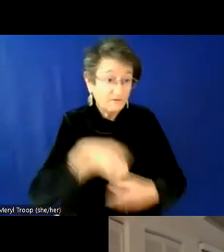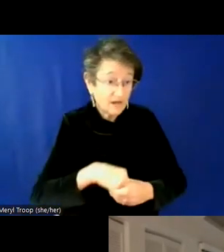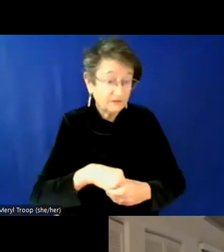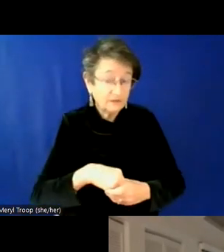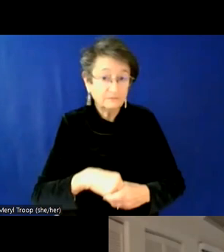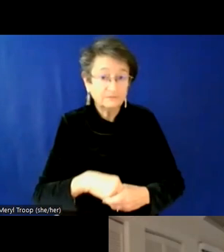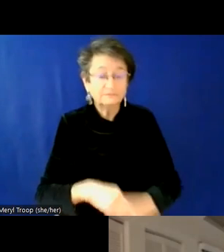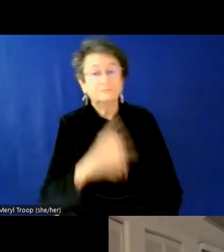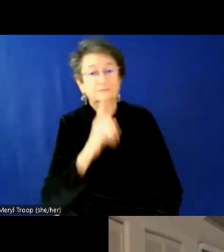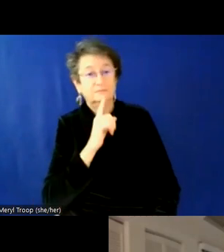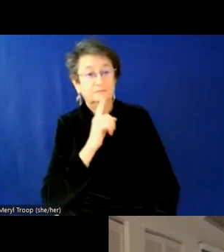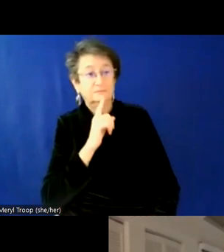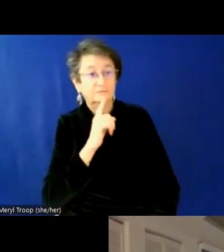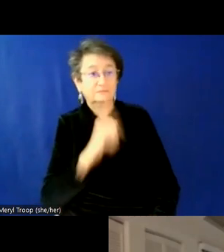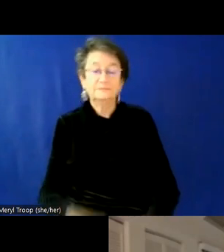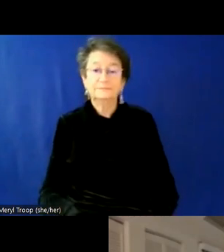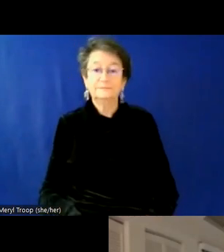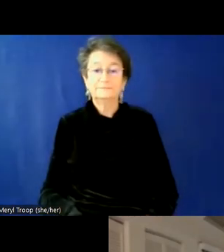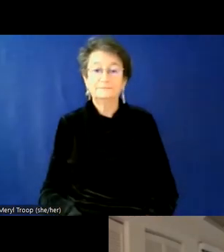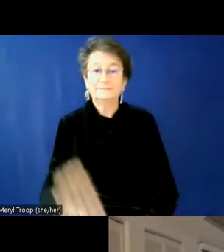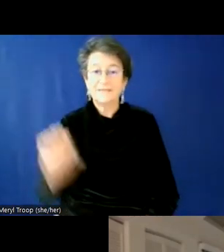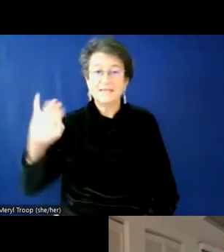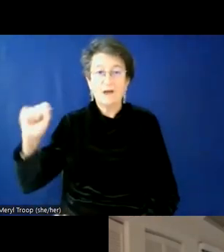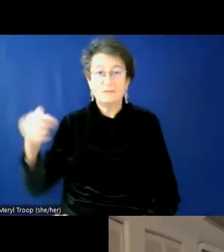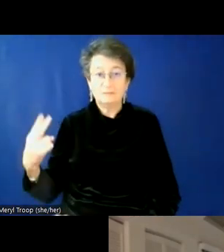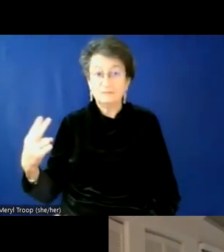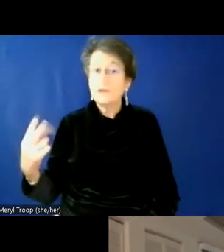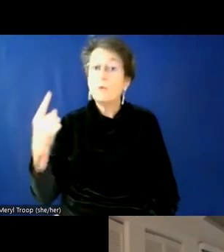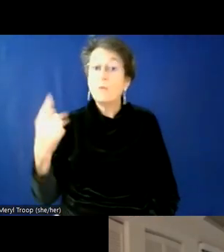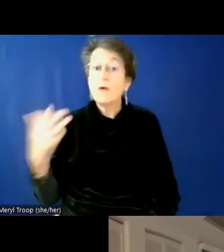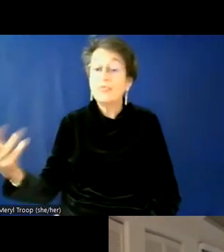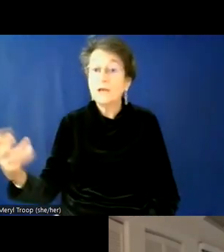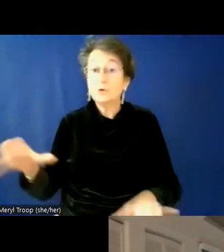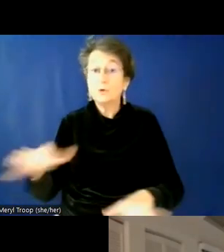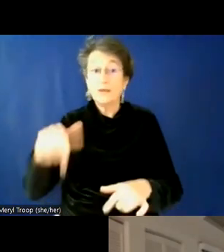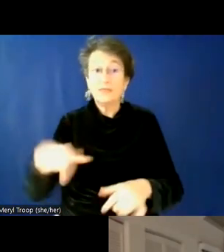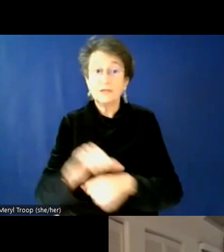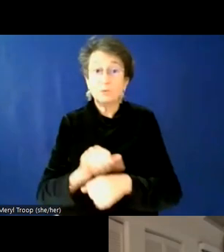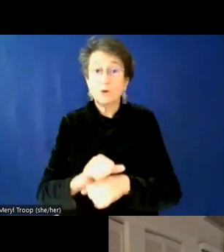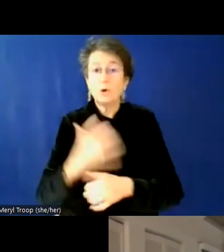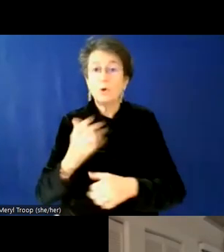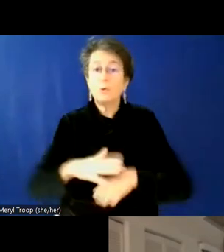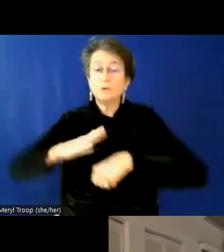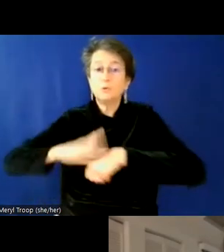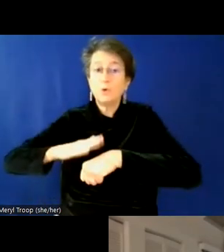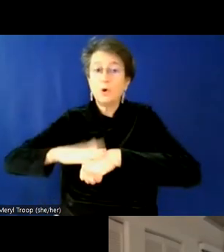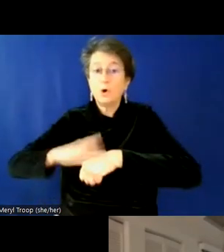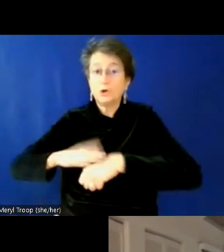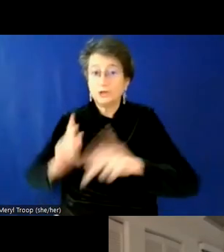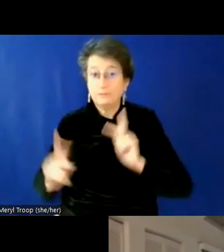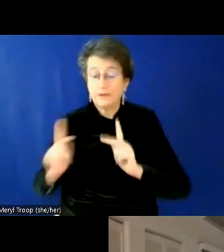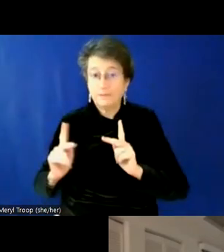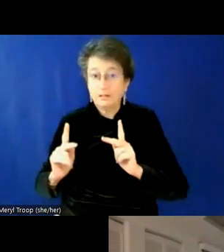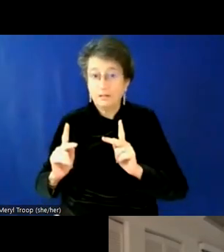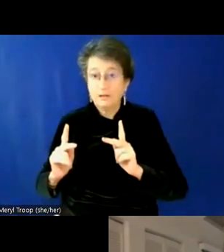Absolutely. You know, I think one of the things that we, in doing this work, one of the things that we try to caution people about is